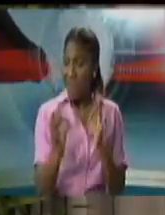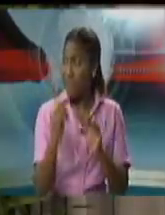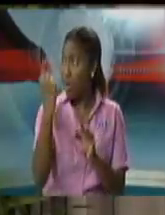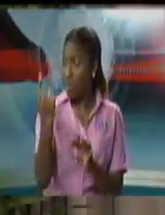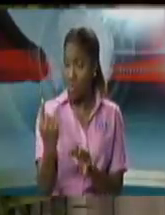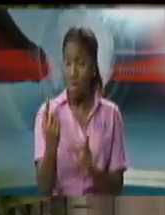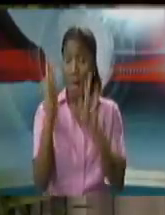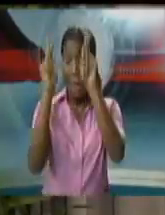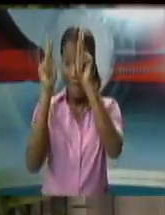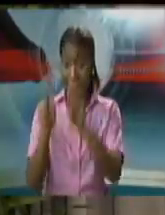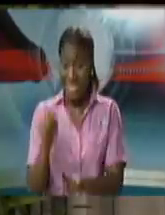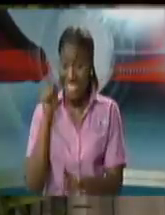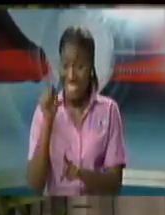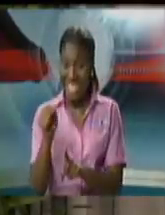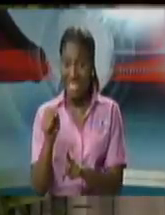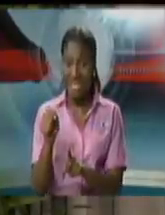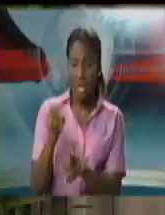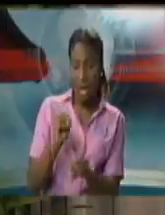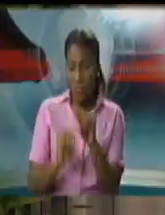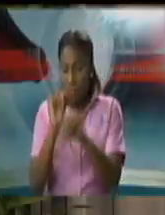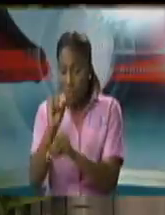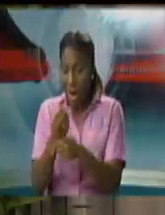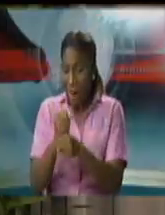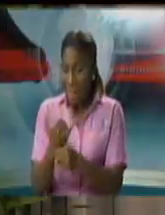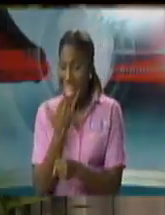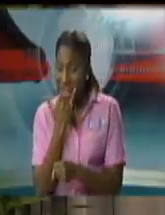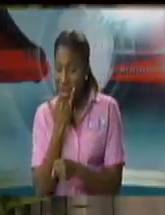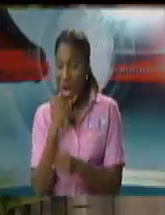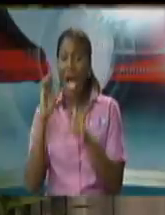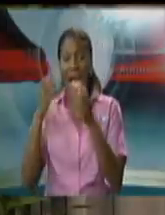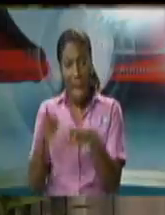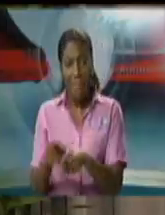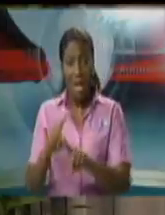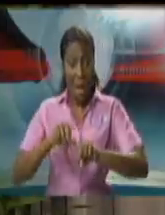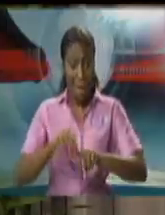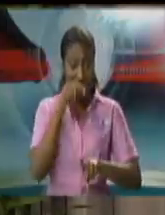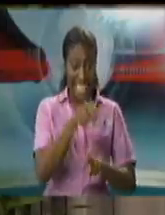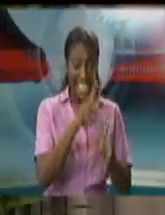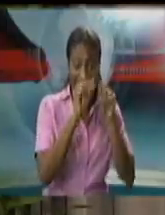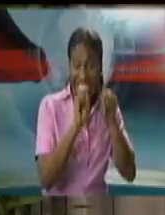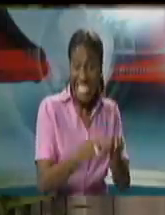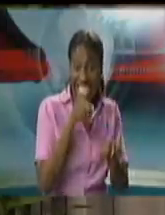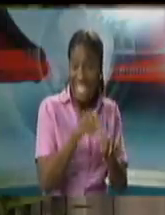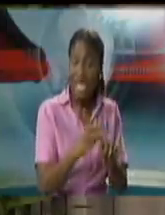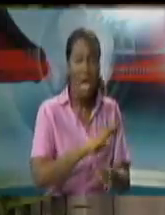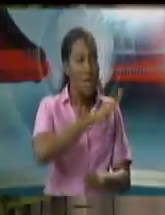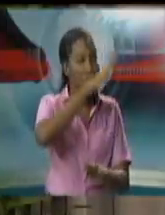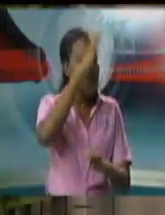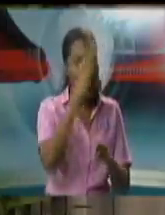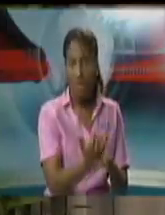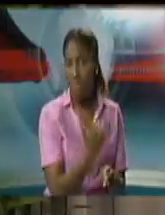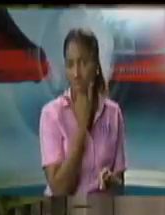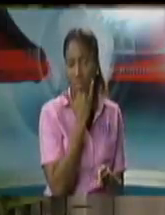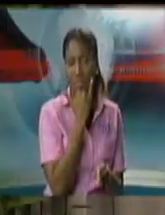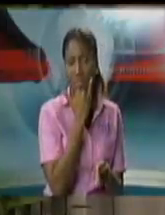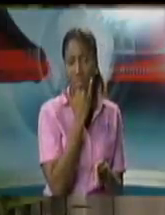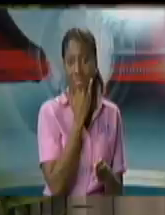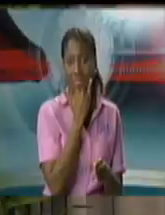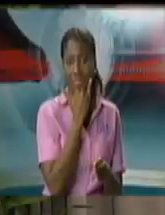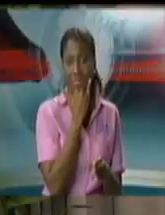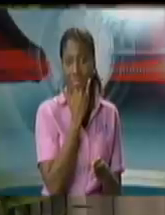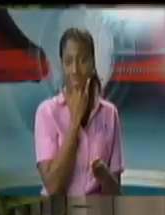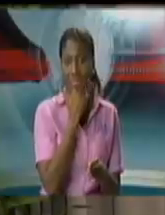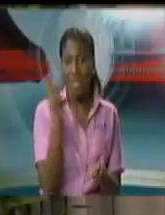which is why the protocol is that the final discharge of patients is not complete until the